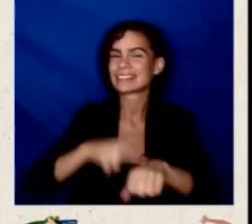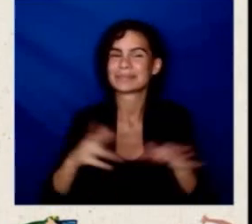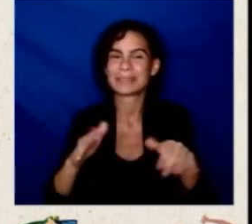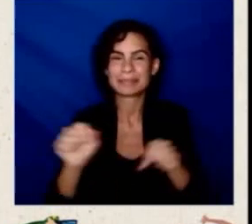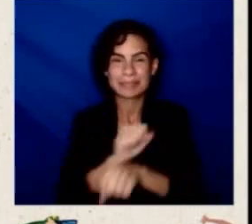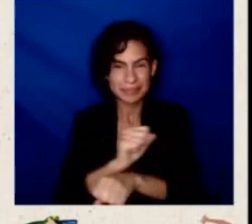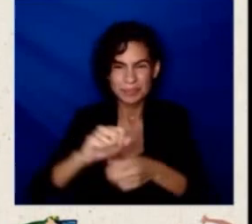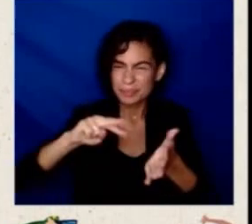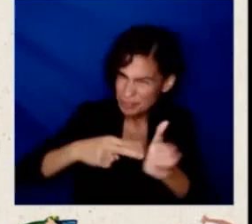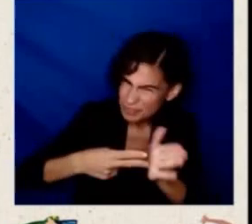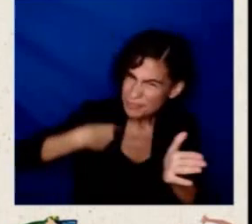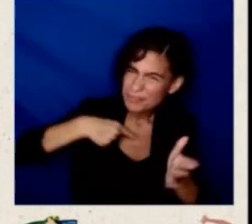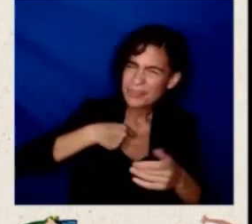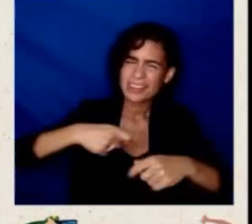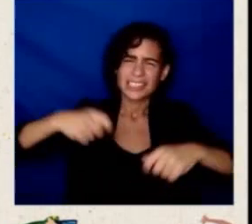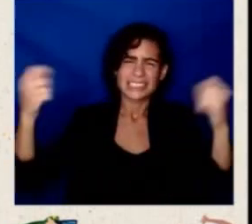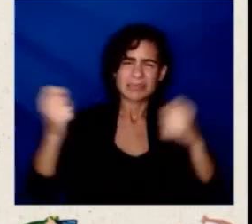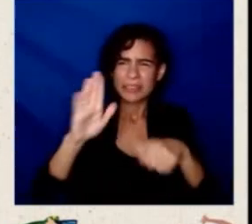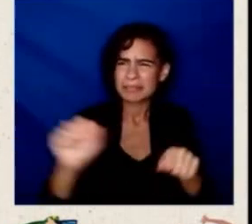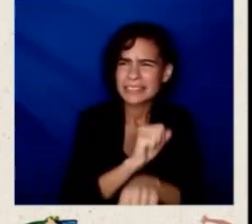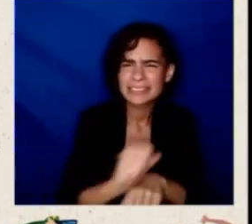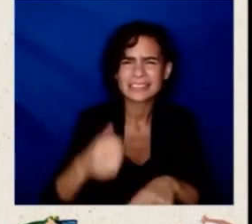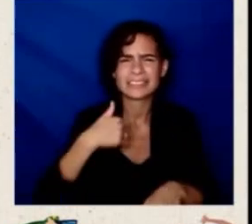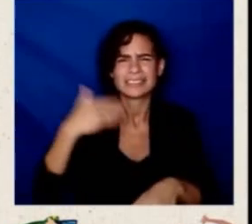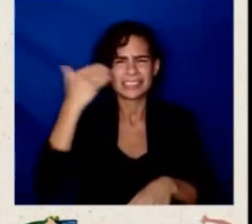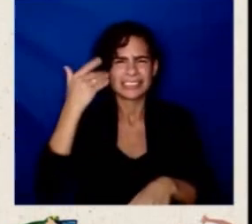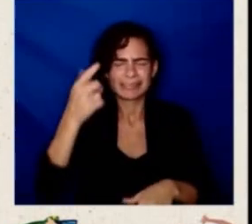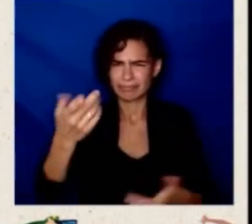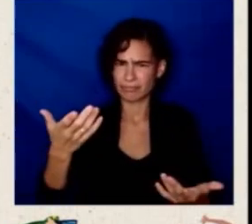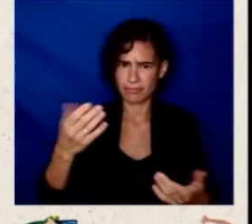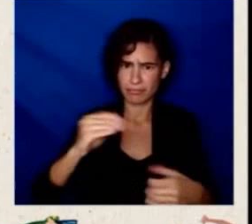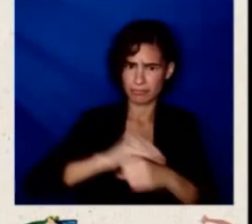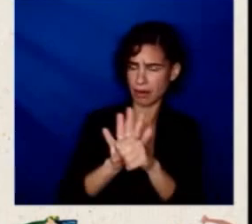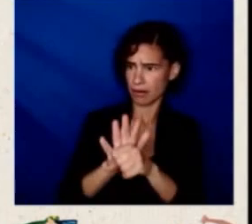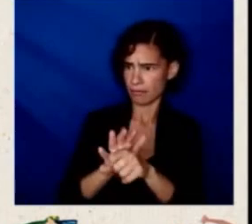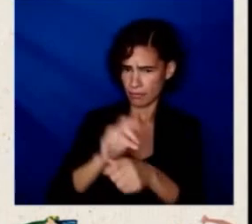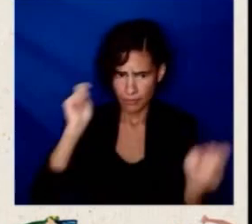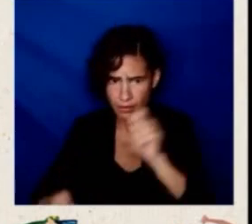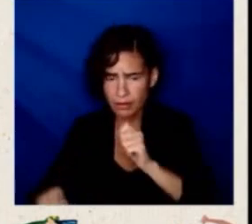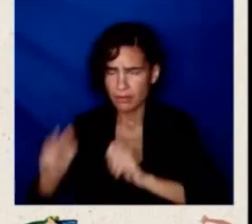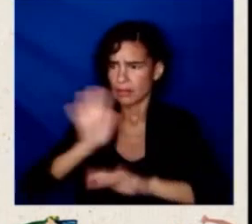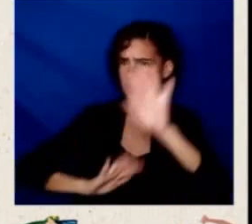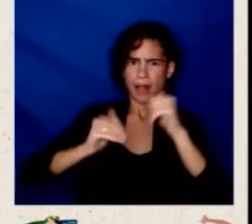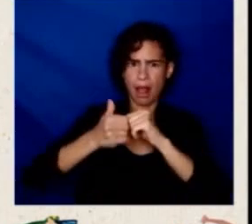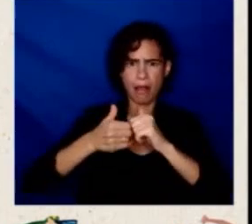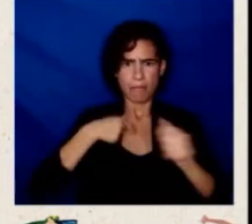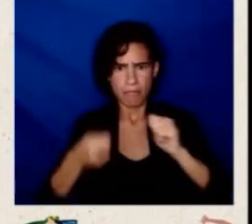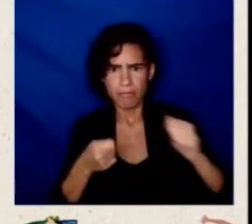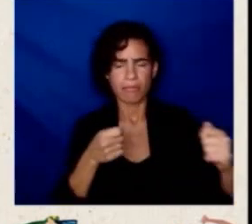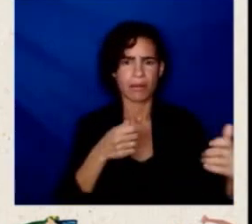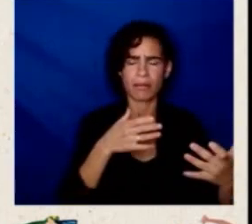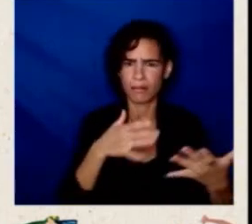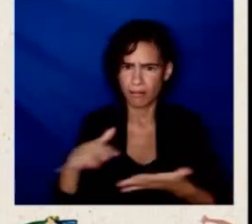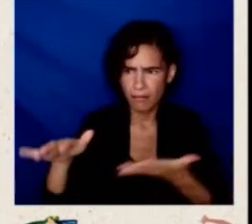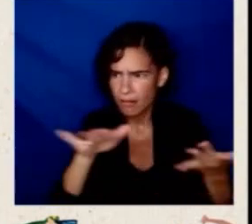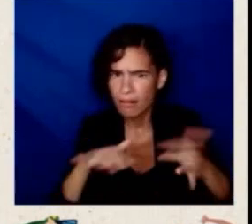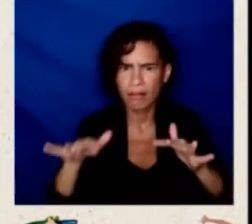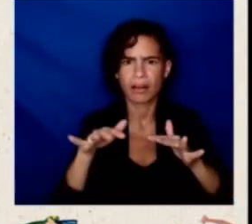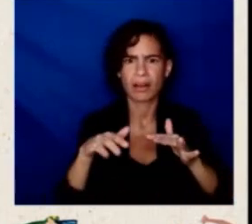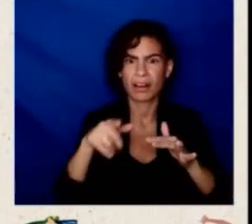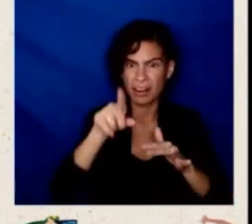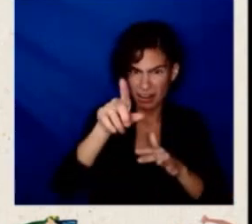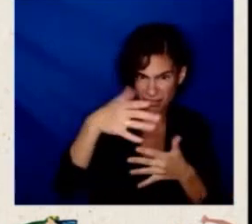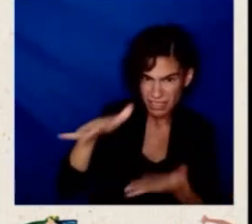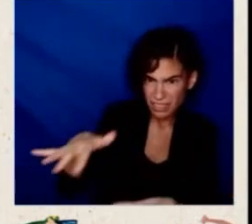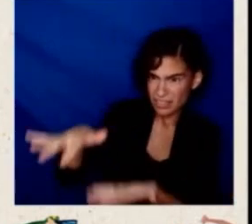just congratulations. And we're pleased that you were able to access relief and use SBA programs throughout your foundation, so